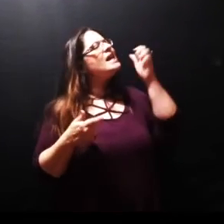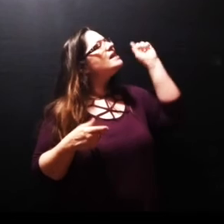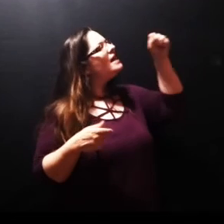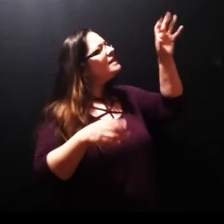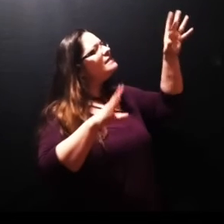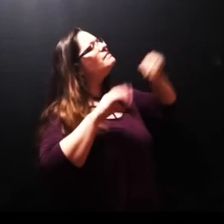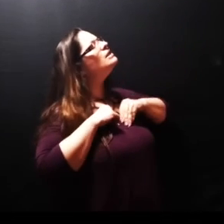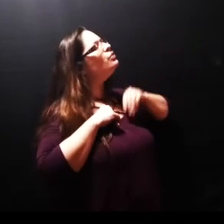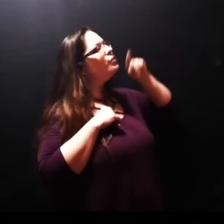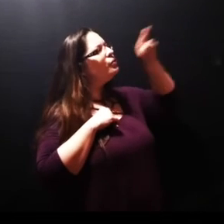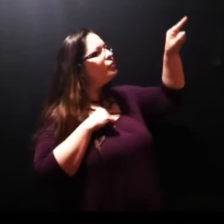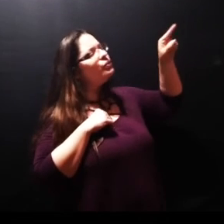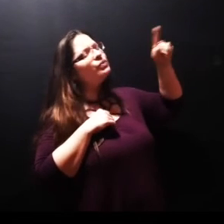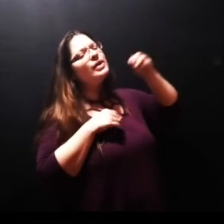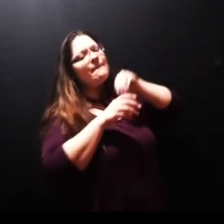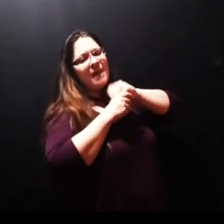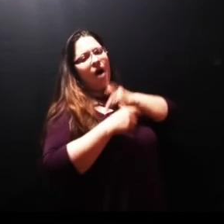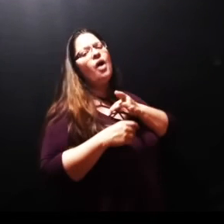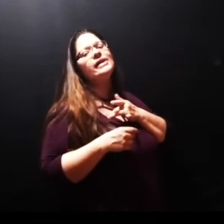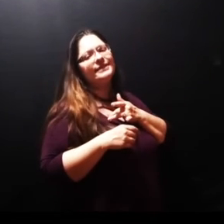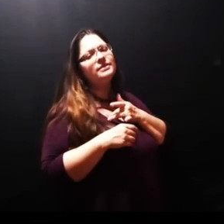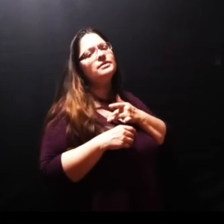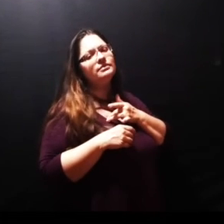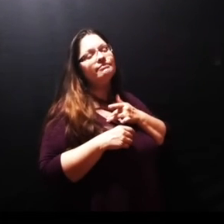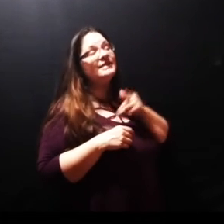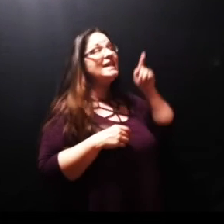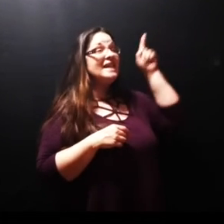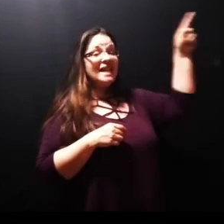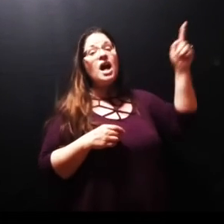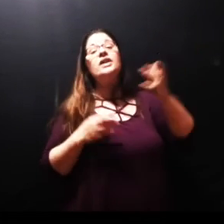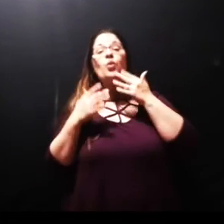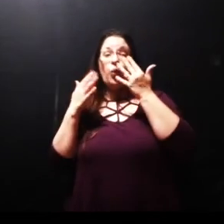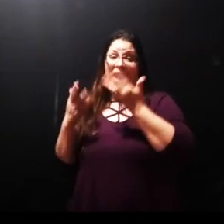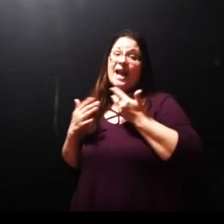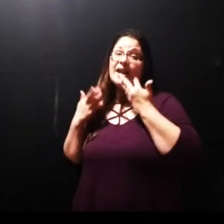heart to him give your life to him say yes to him he's waiting for you